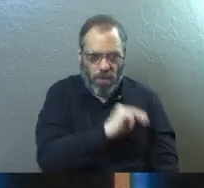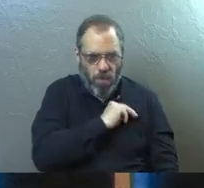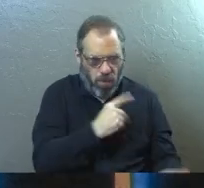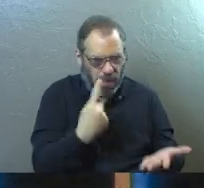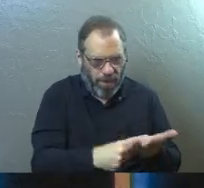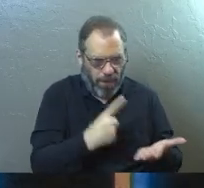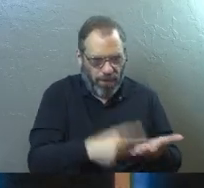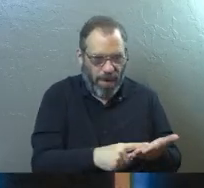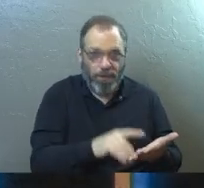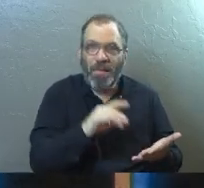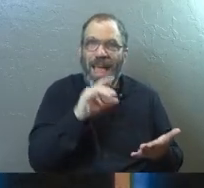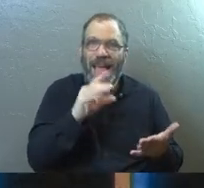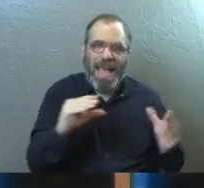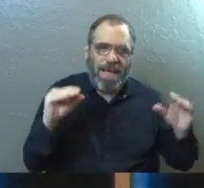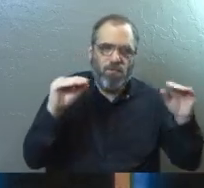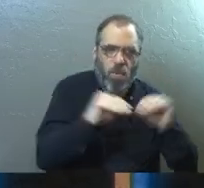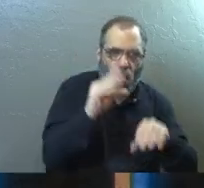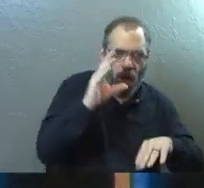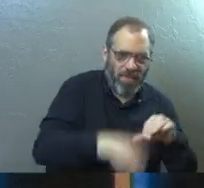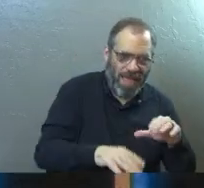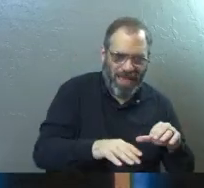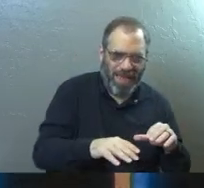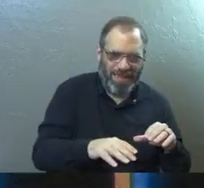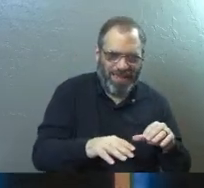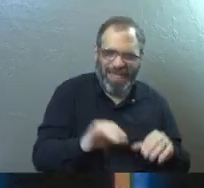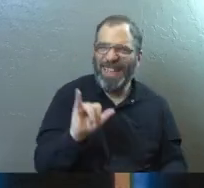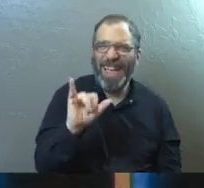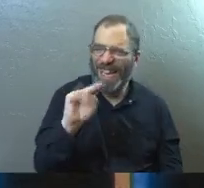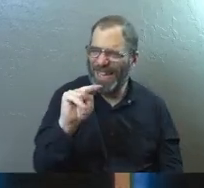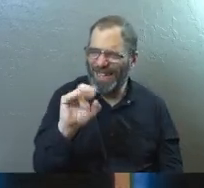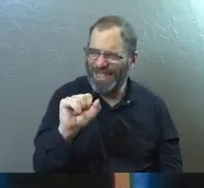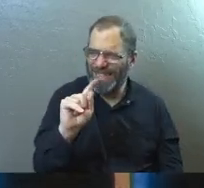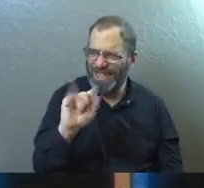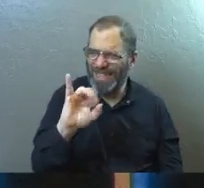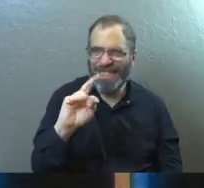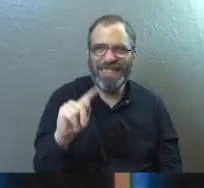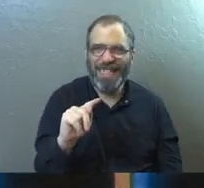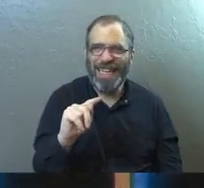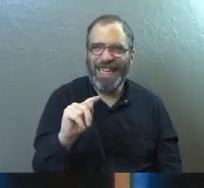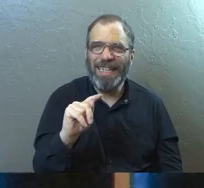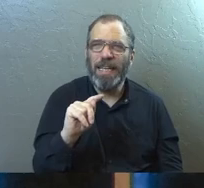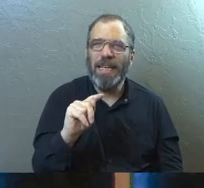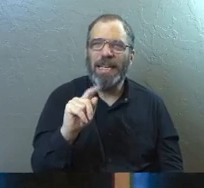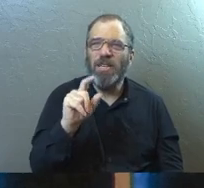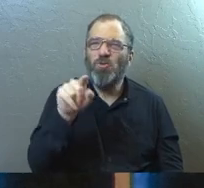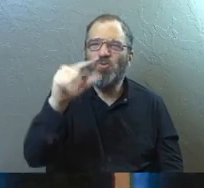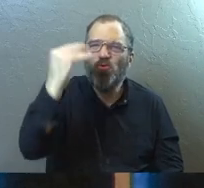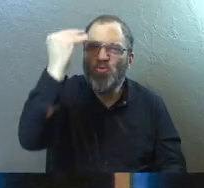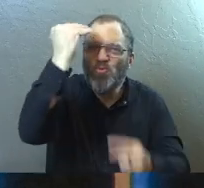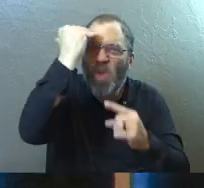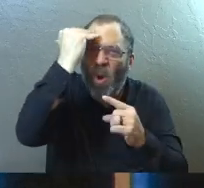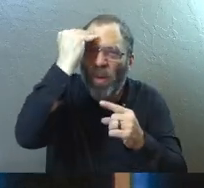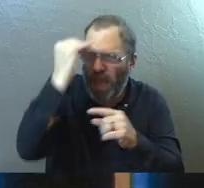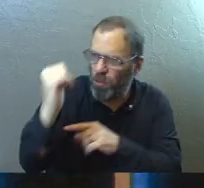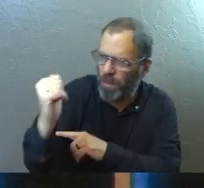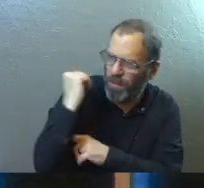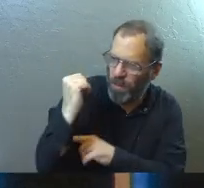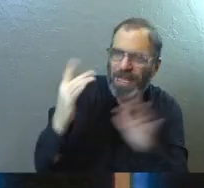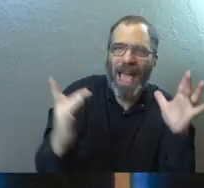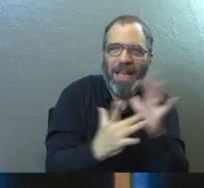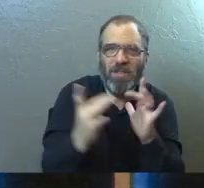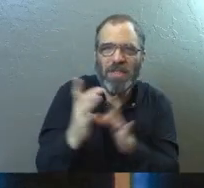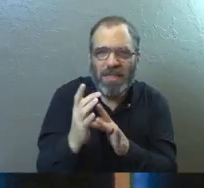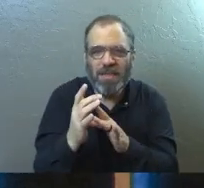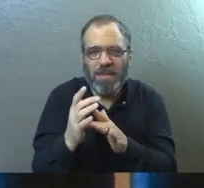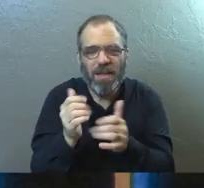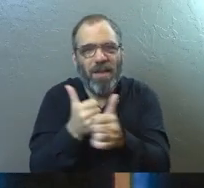shows us that it is far beyond instinct. It's not your instinct. It's what you know you should do and you're not doing. And only Jesus